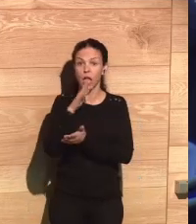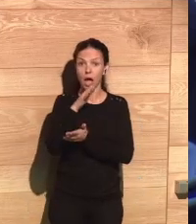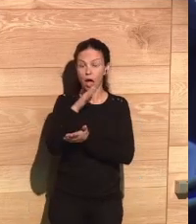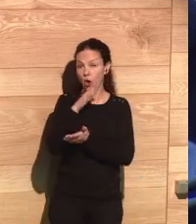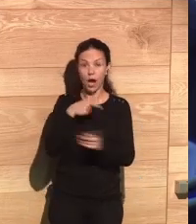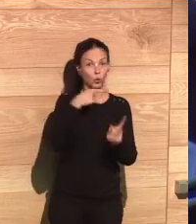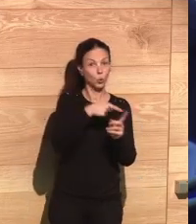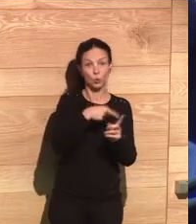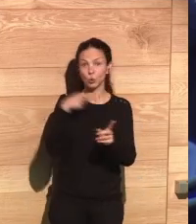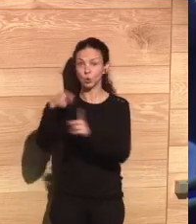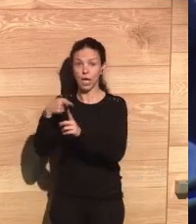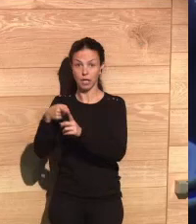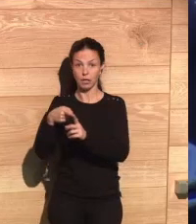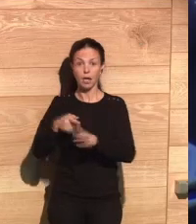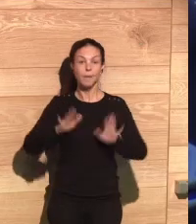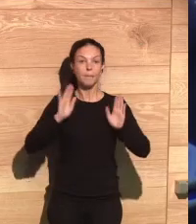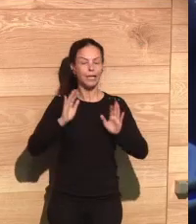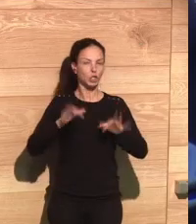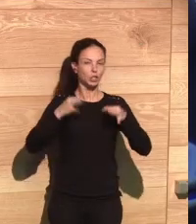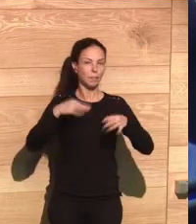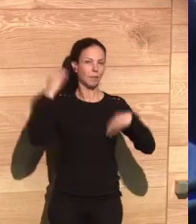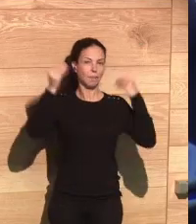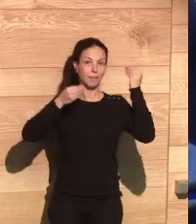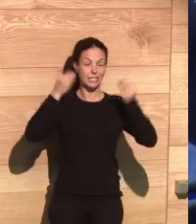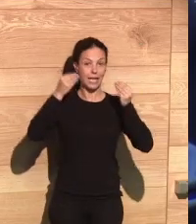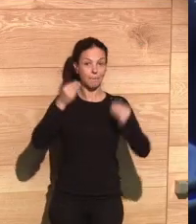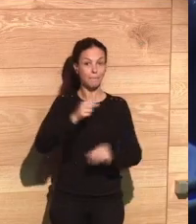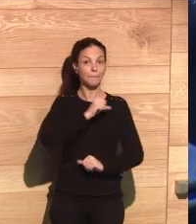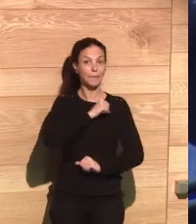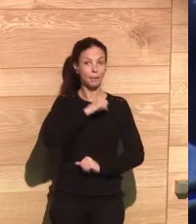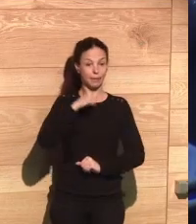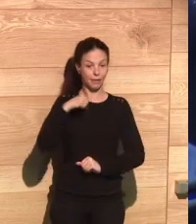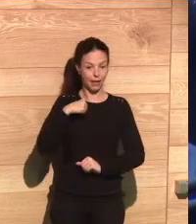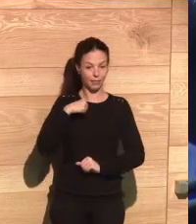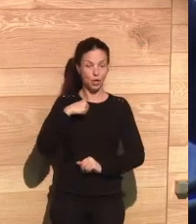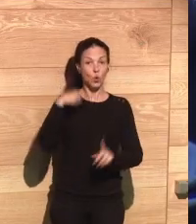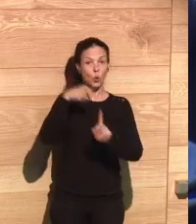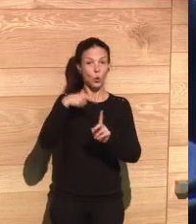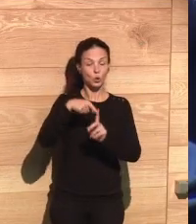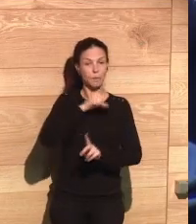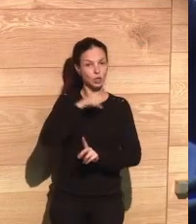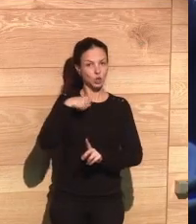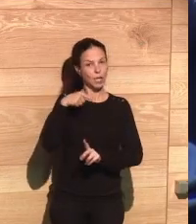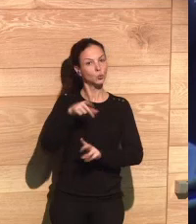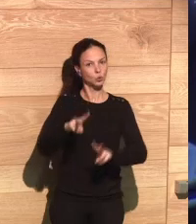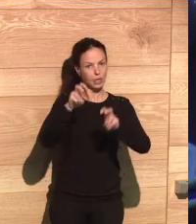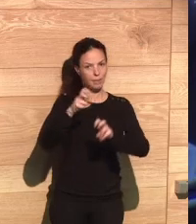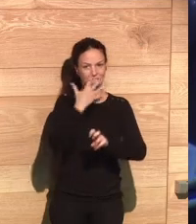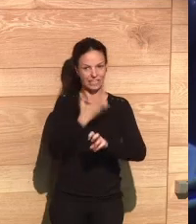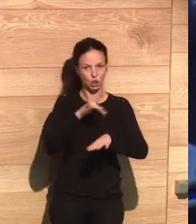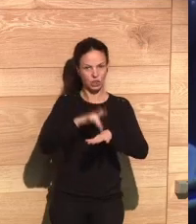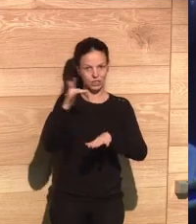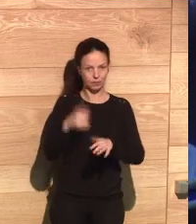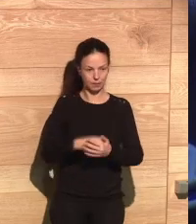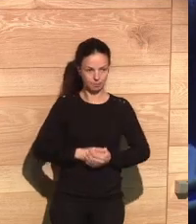to develop further. So these are all things that we need to take into account, but always or